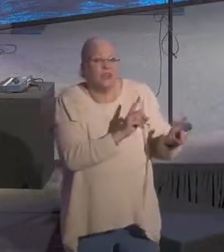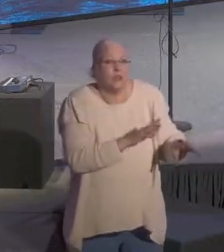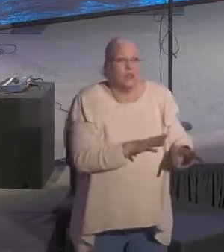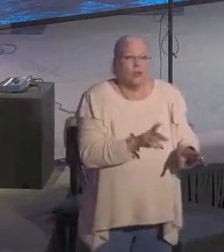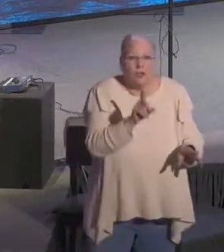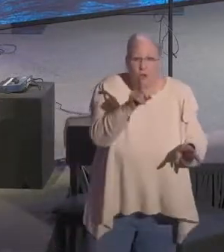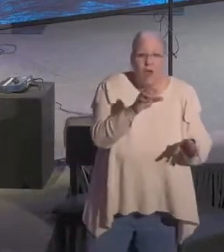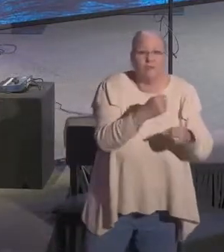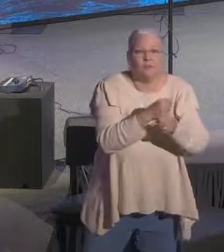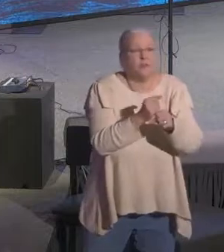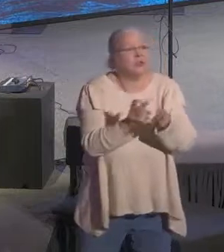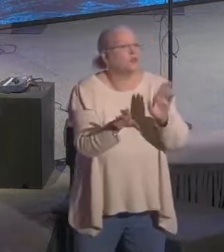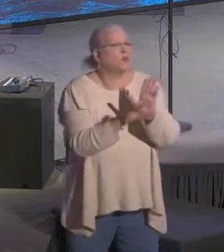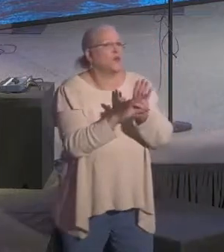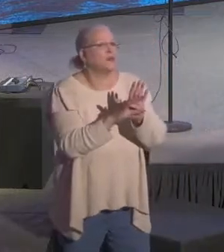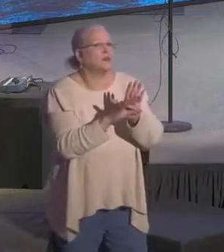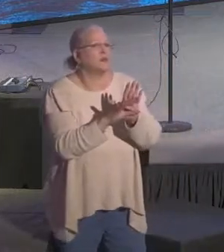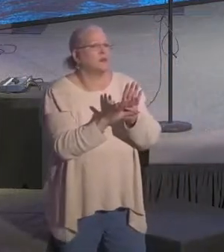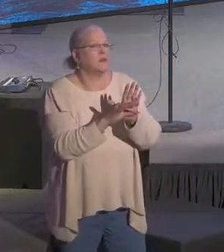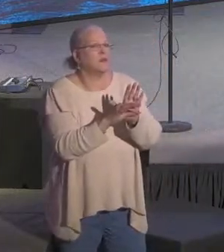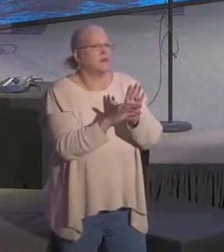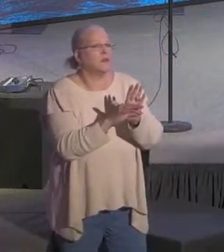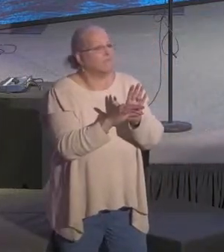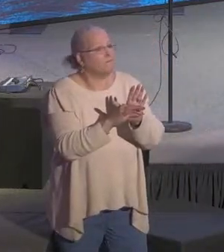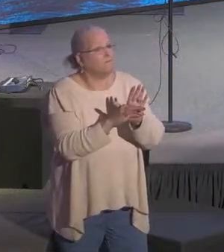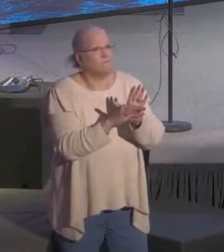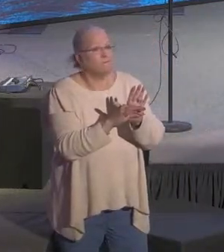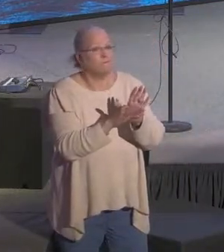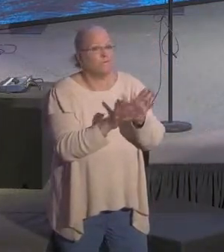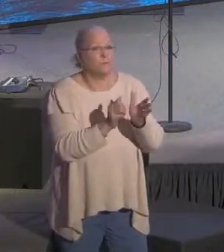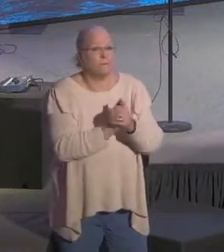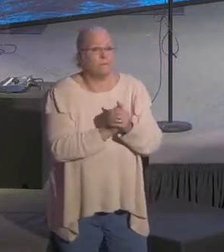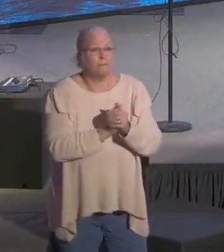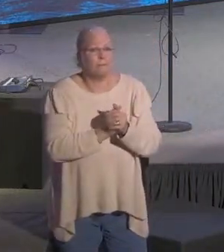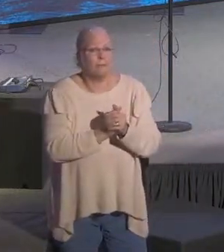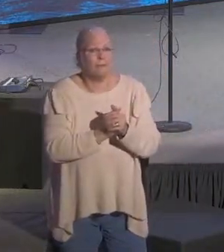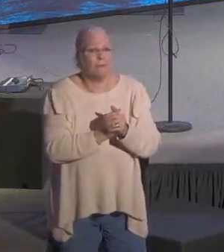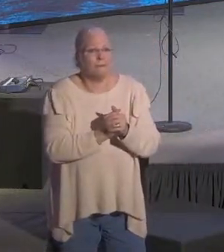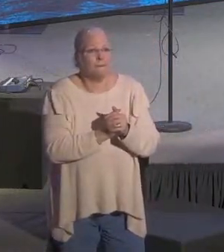made a choice. I think that was a song at one time. I'm not sure. All right.